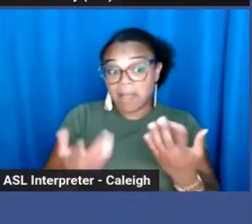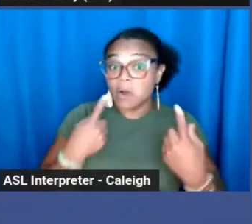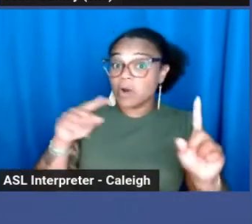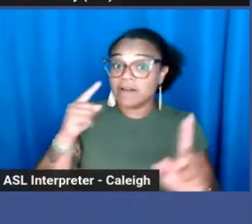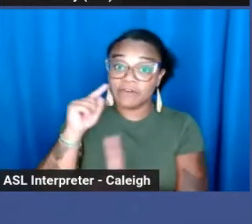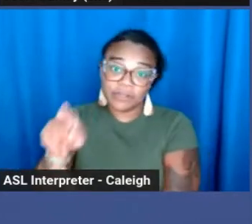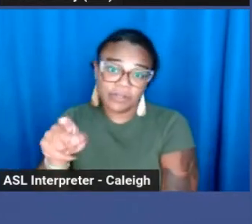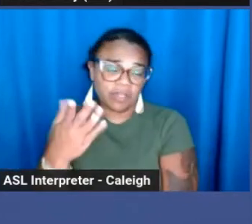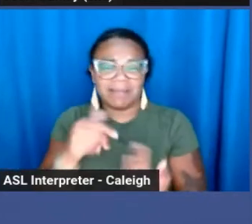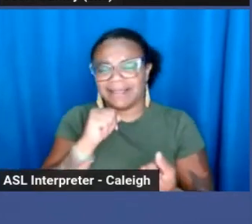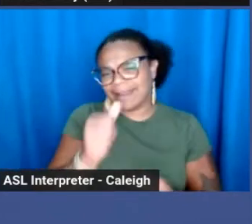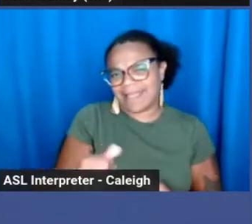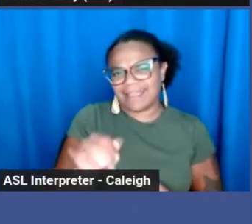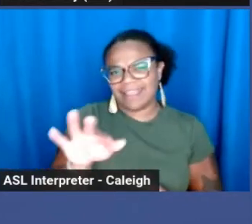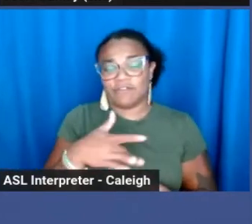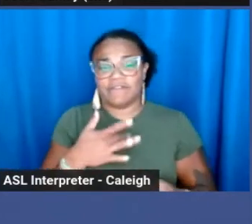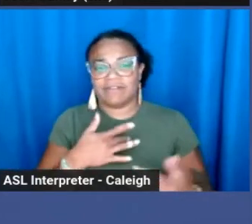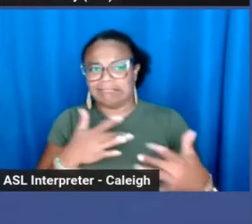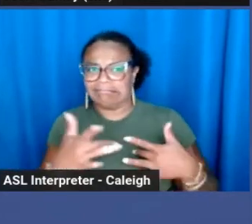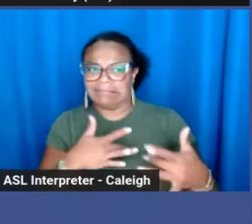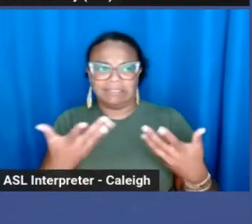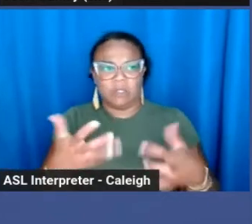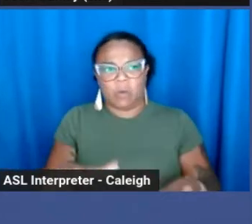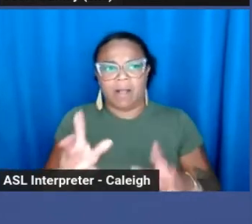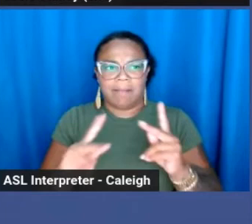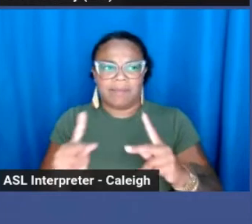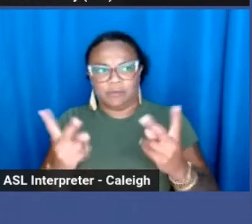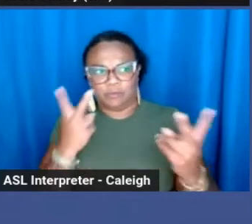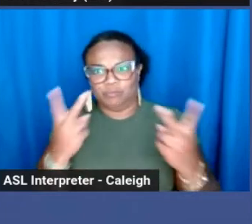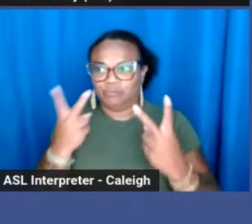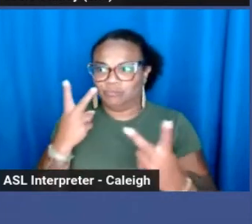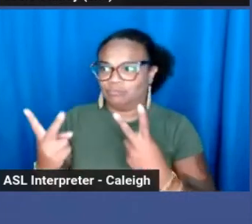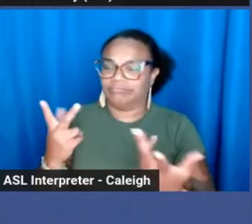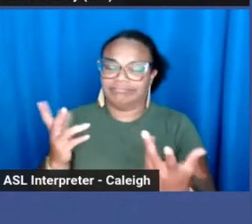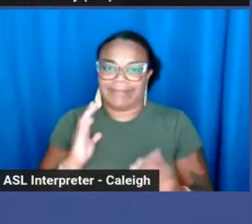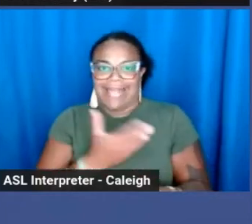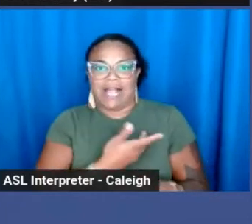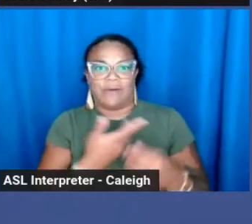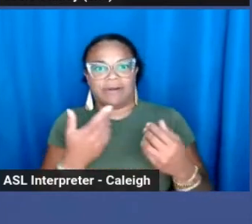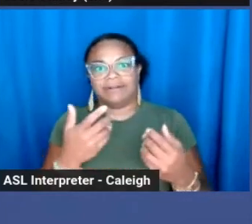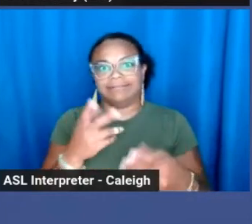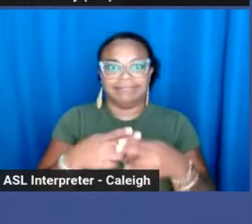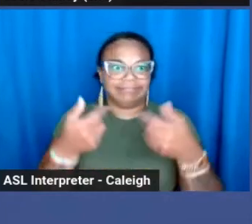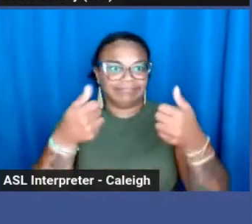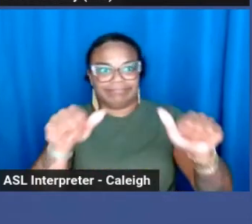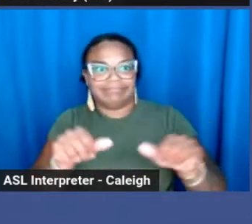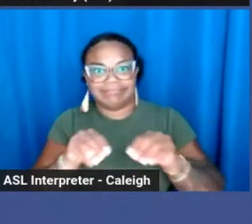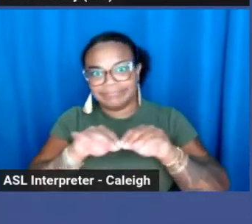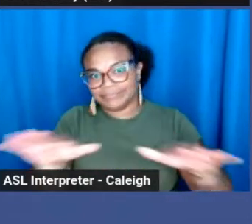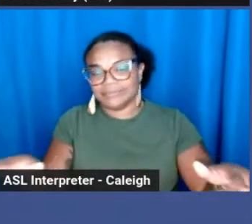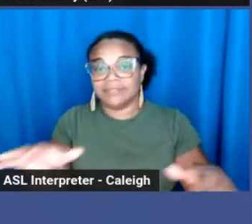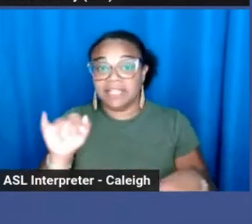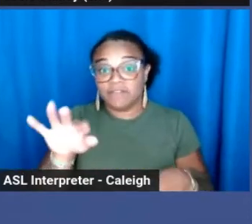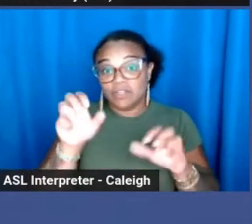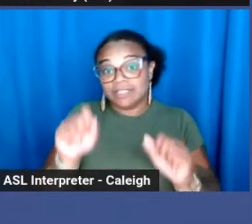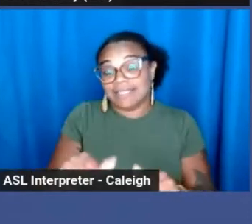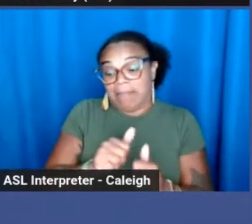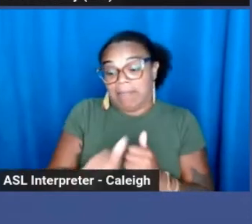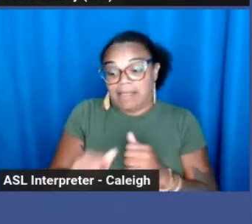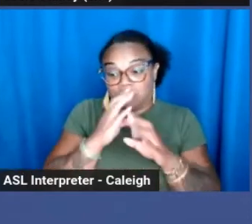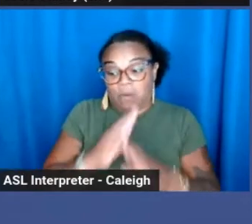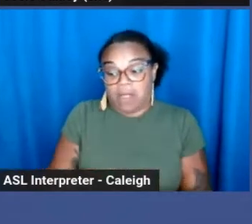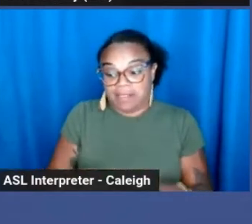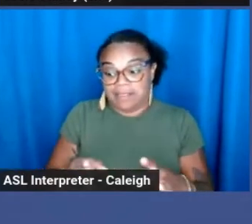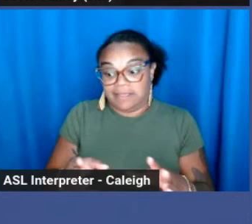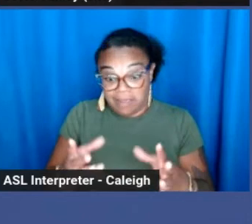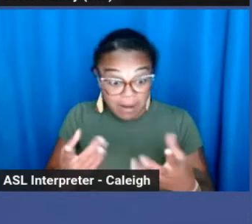If you're concerned about backlash, for example, you might want to avoid media coverage. If you're able to just pass this quietly and have an effect,